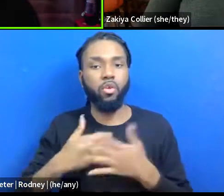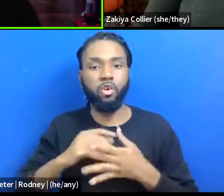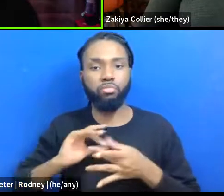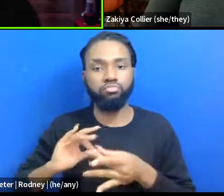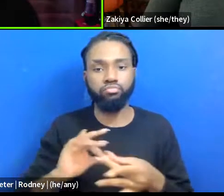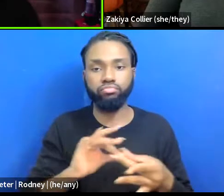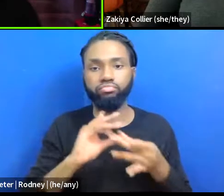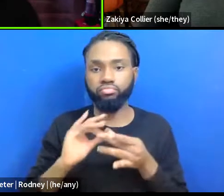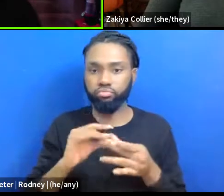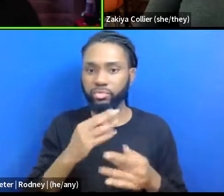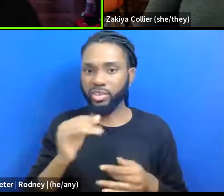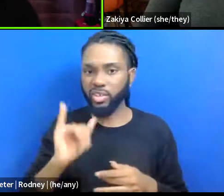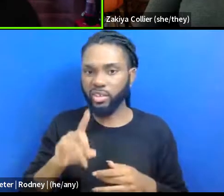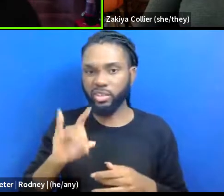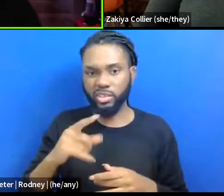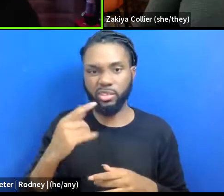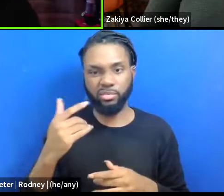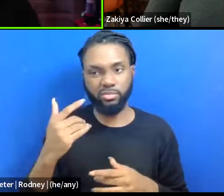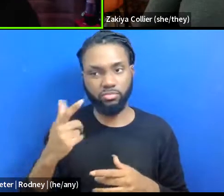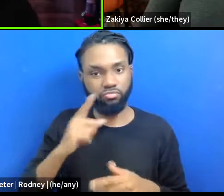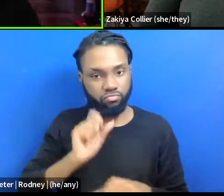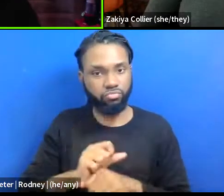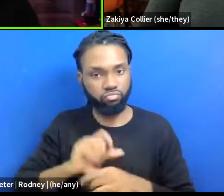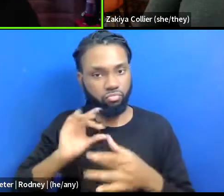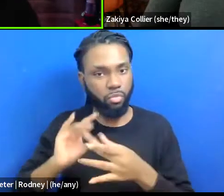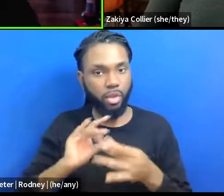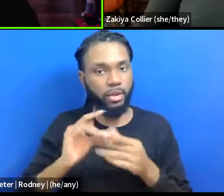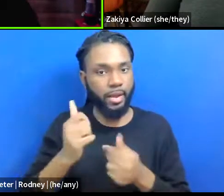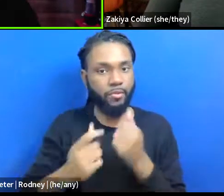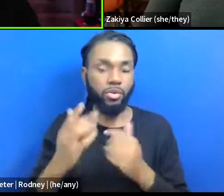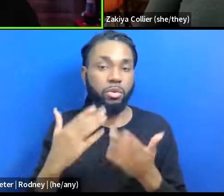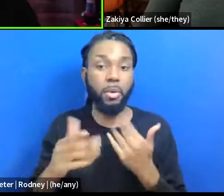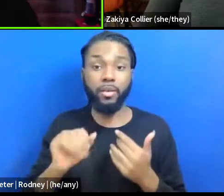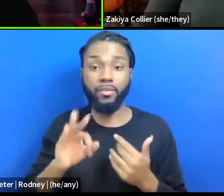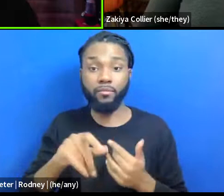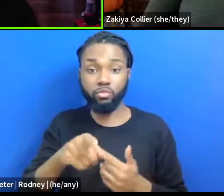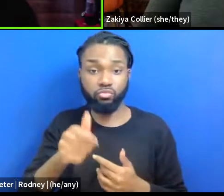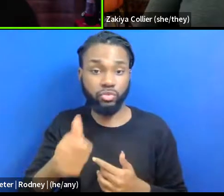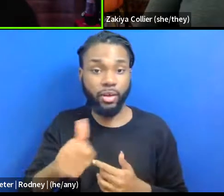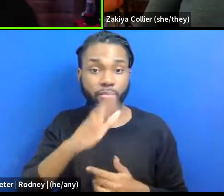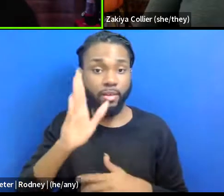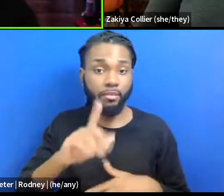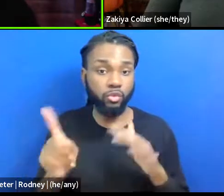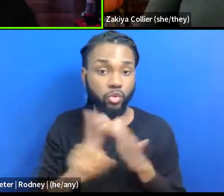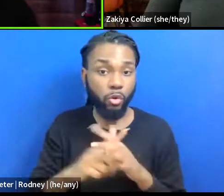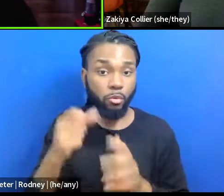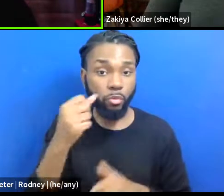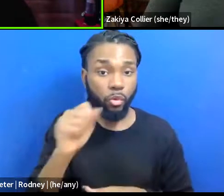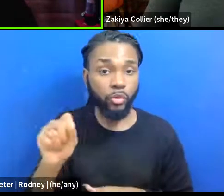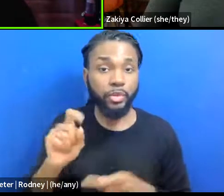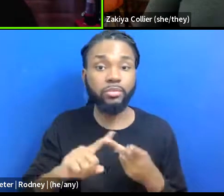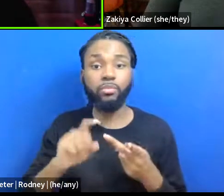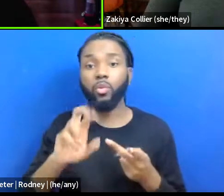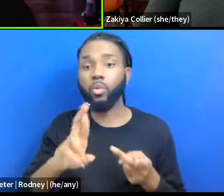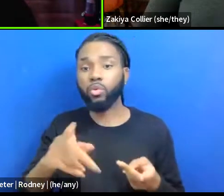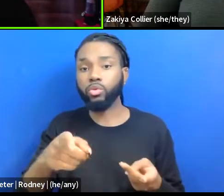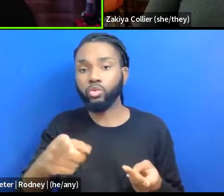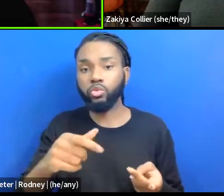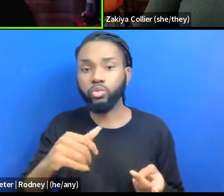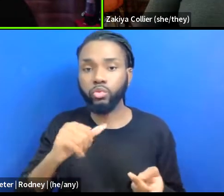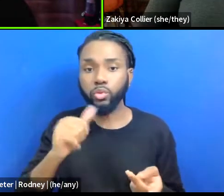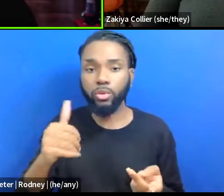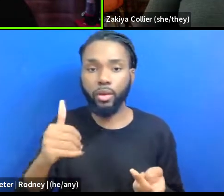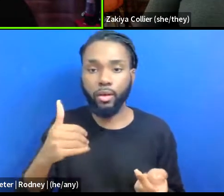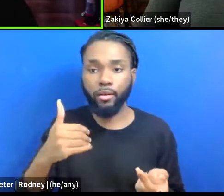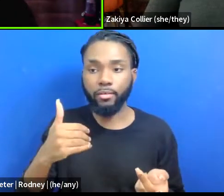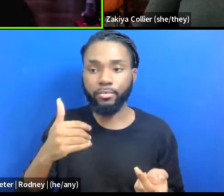did have something to do with everyone that, you know, even if you never showed up to a protest or you didn't have a child that was killed in gun